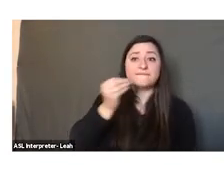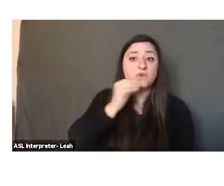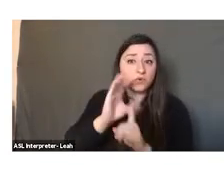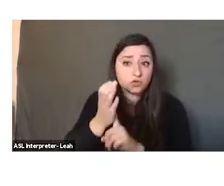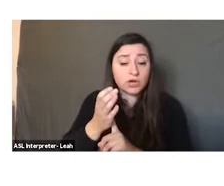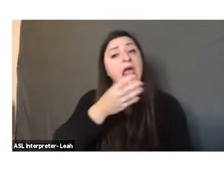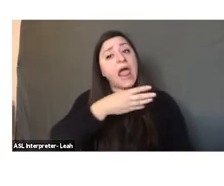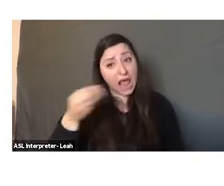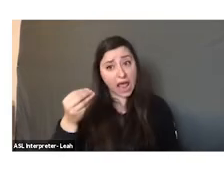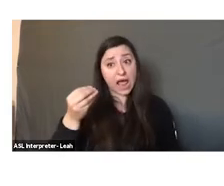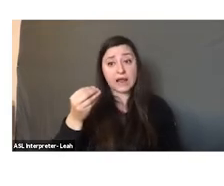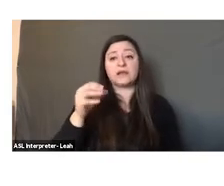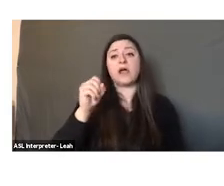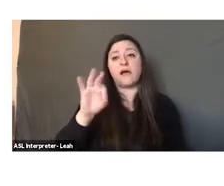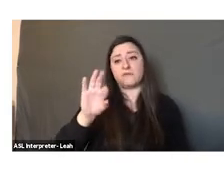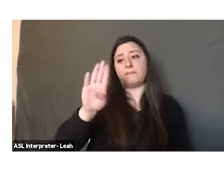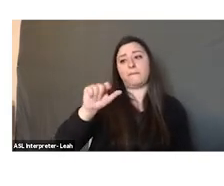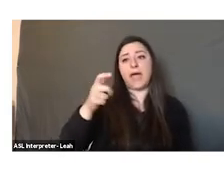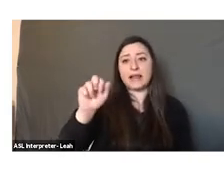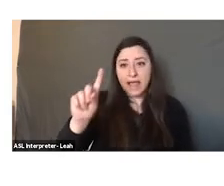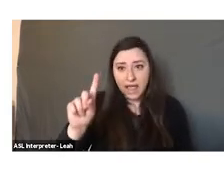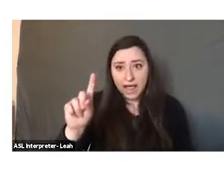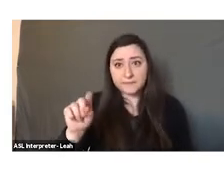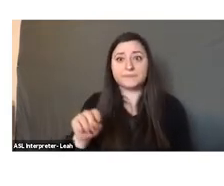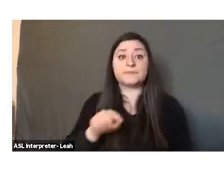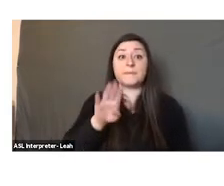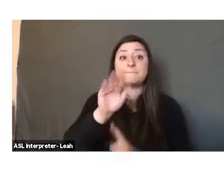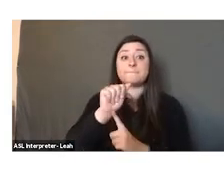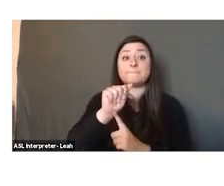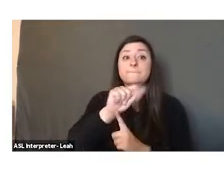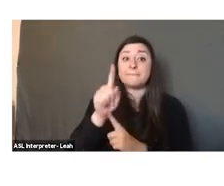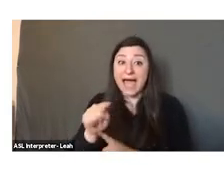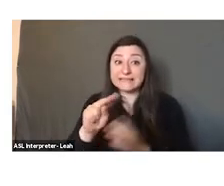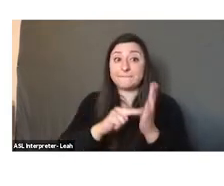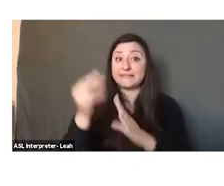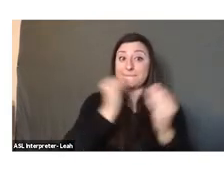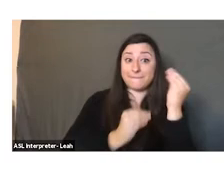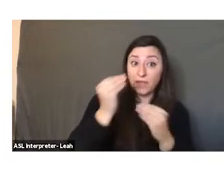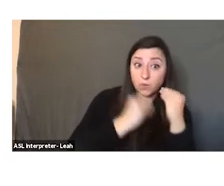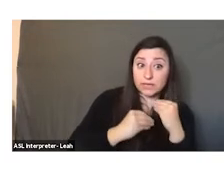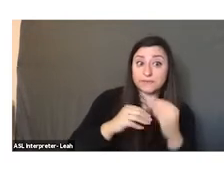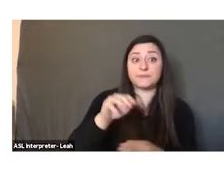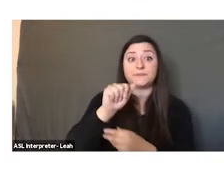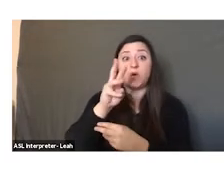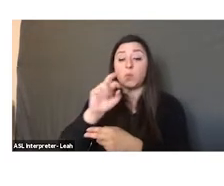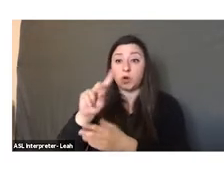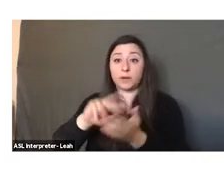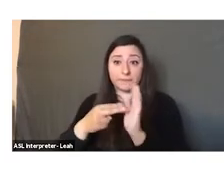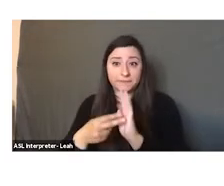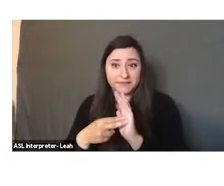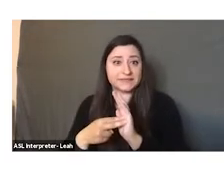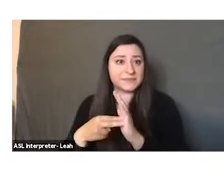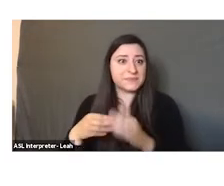Islamic food culture of Baghdad. The name comes from the Persian Baz, banquet and award bringing, so the recipe. So if